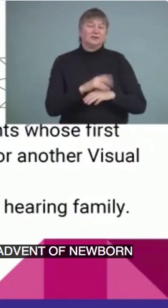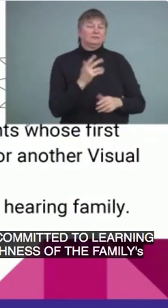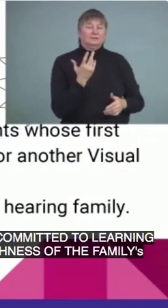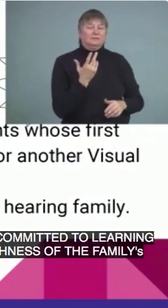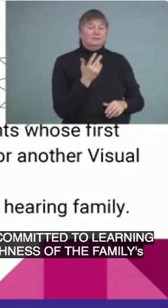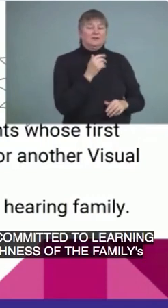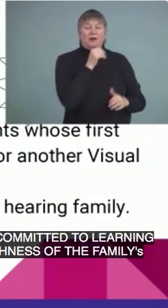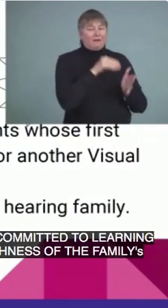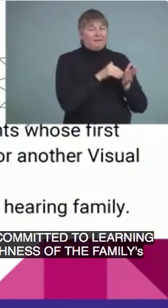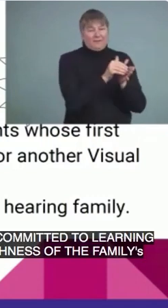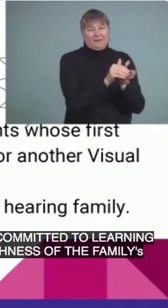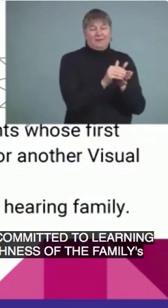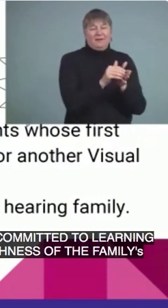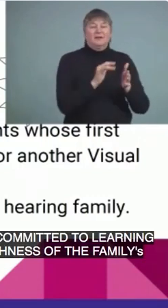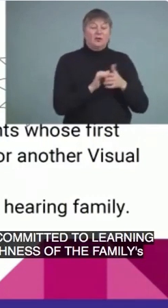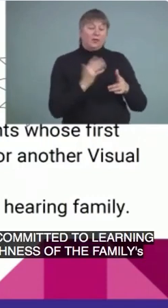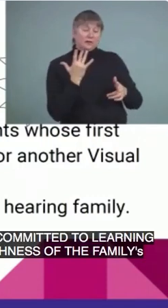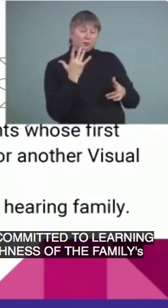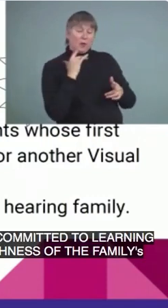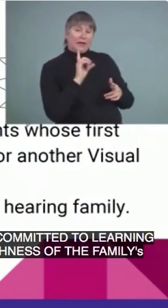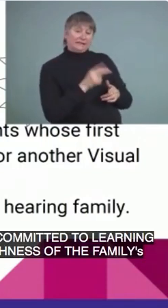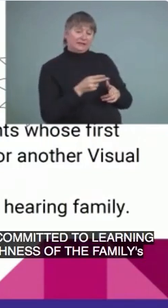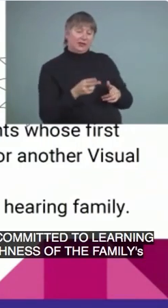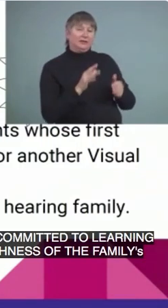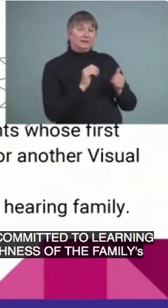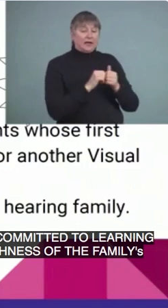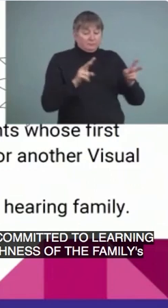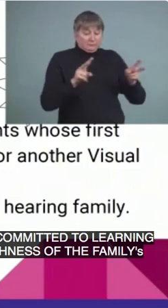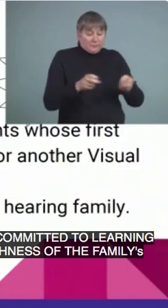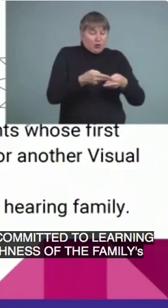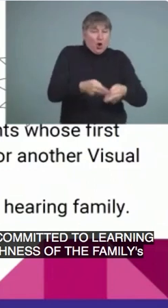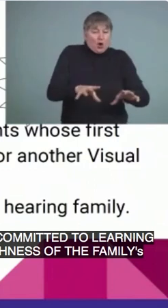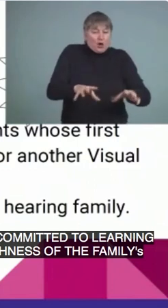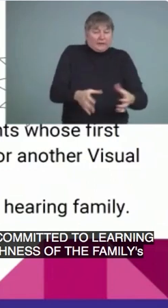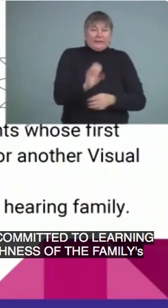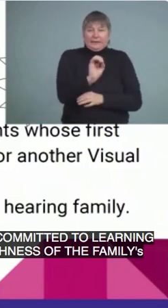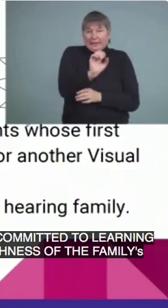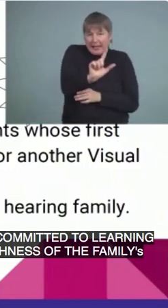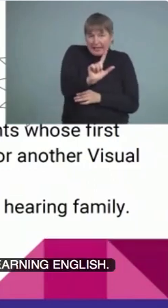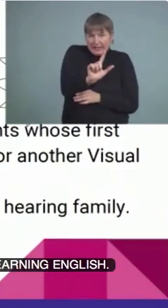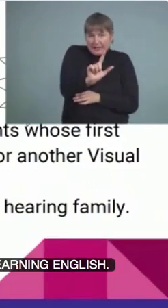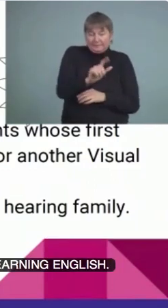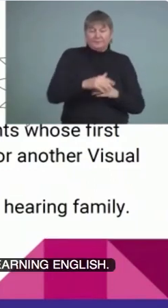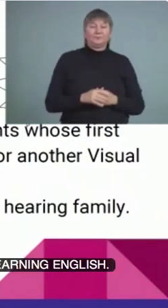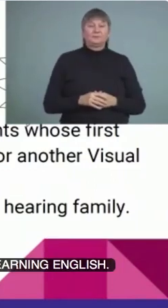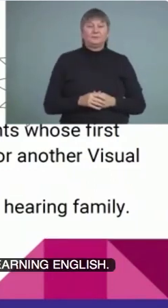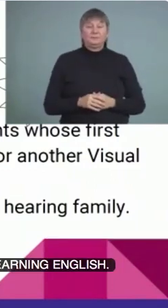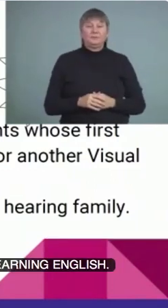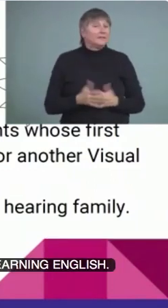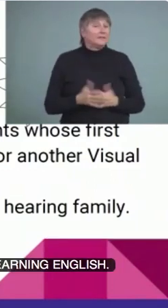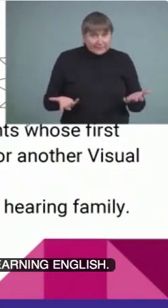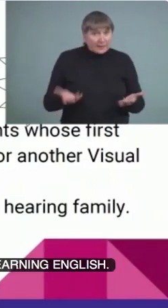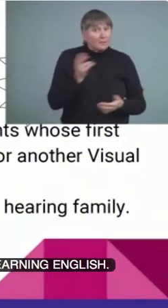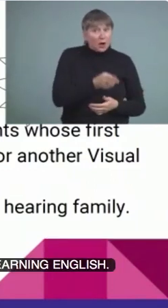children can fall into learning English as well hard of hearing children born into hearing